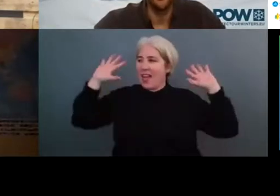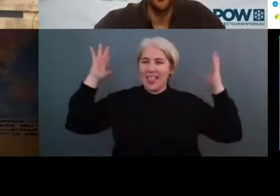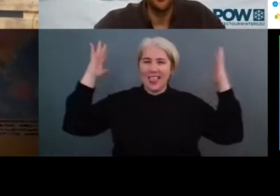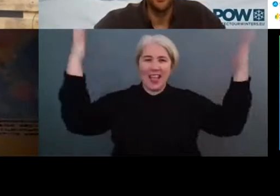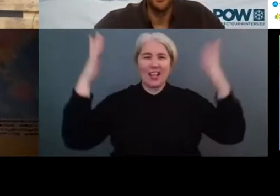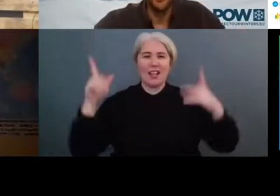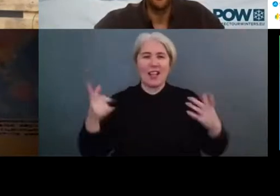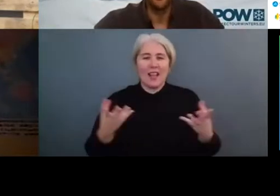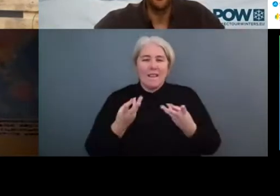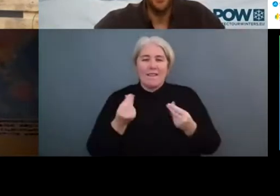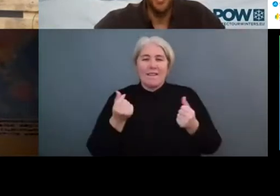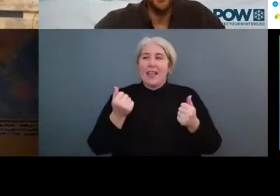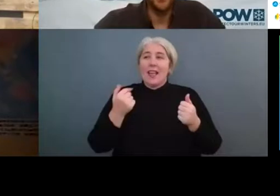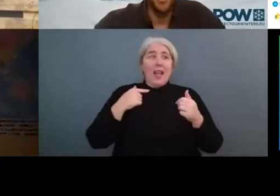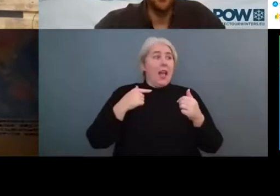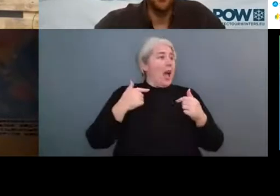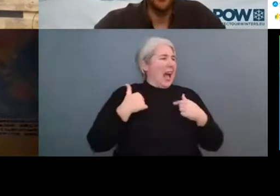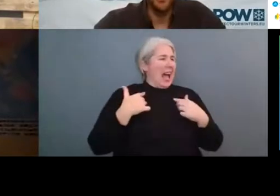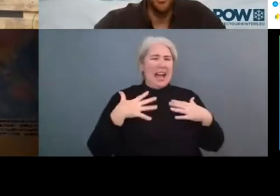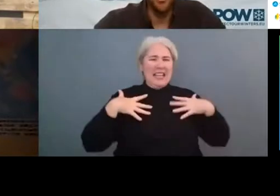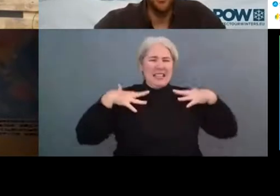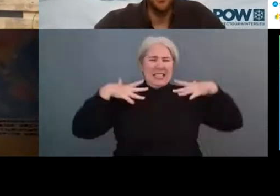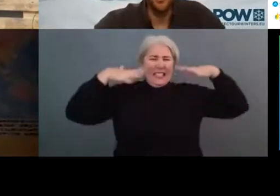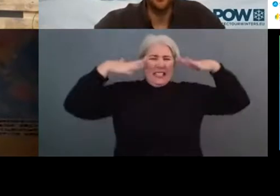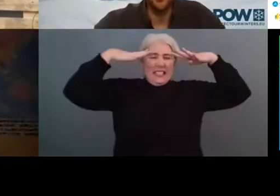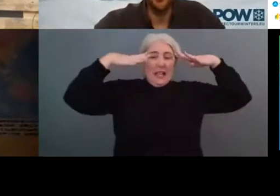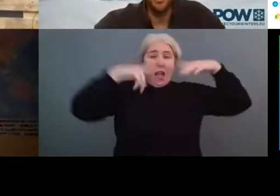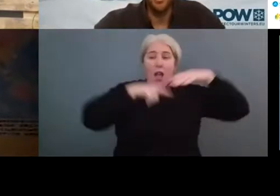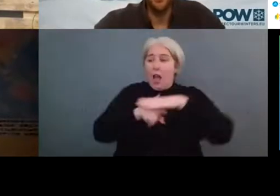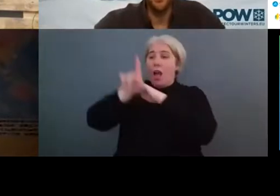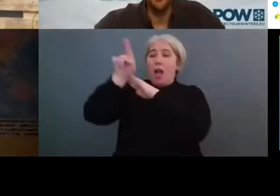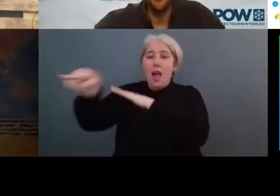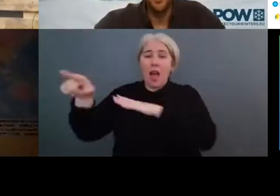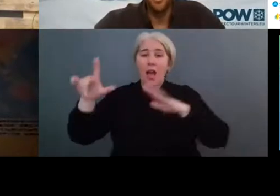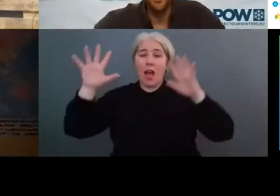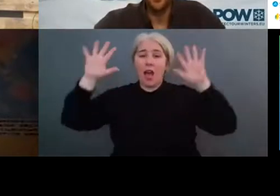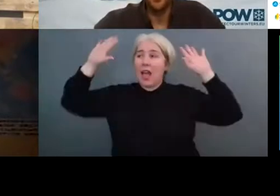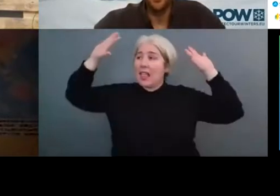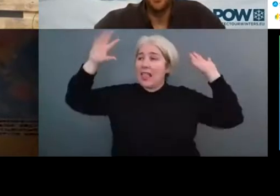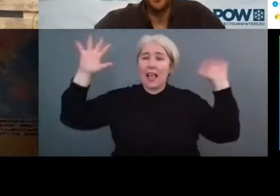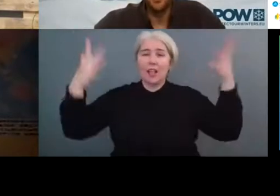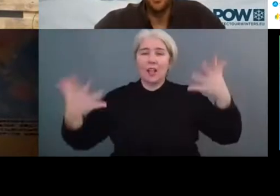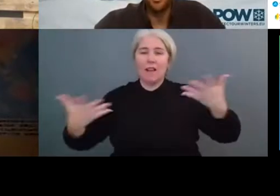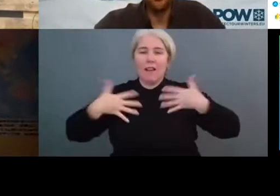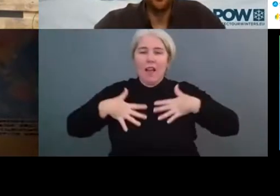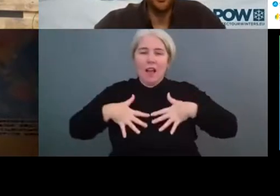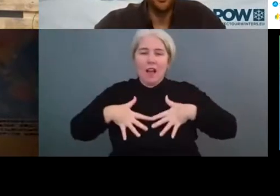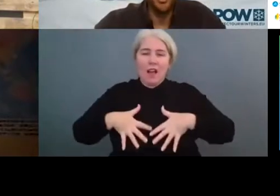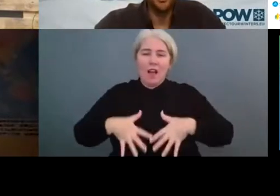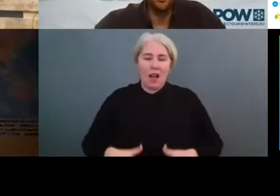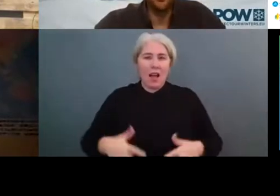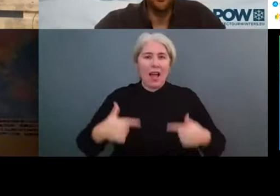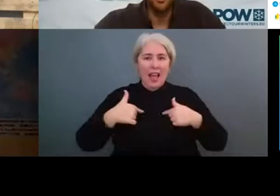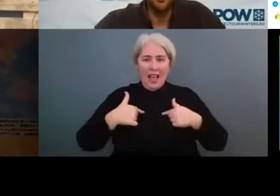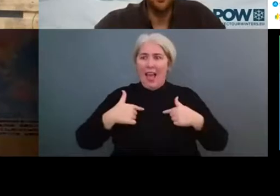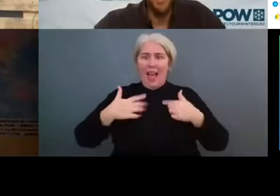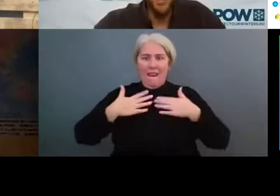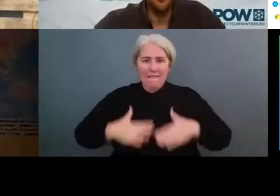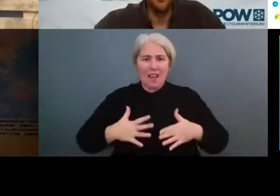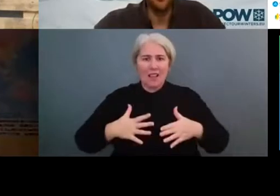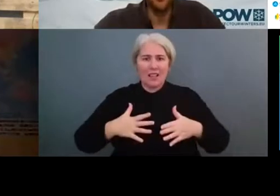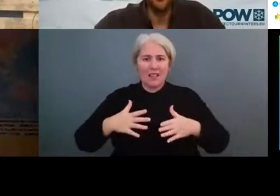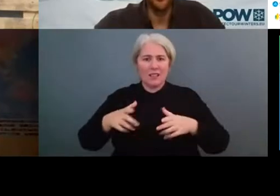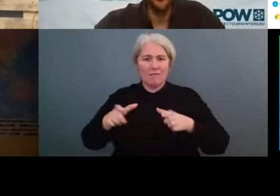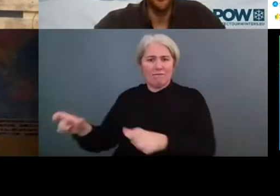of refuge. So they have an inherent interest also in protecting them. So this is a huge opportunity to use this